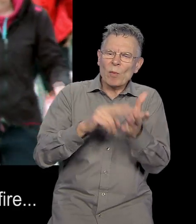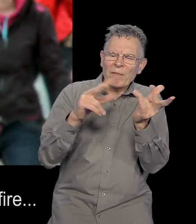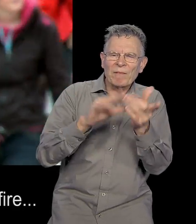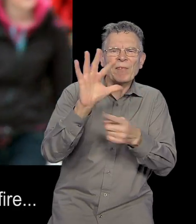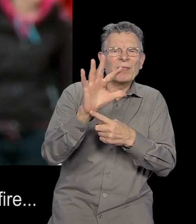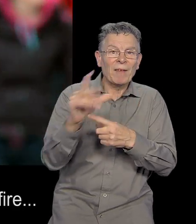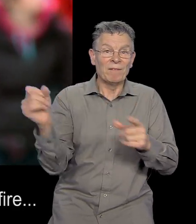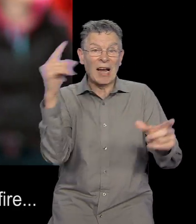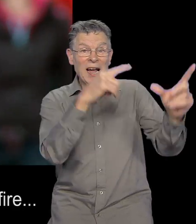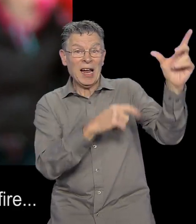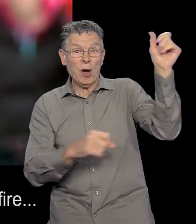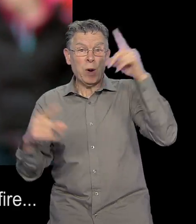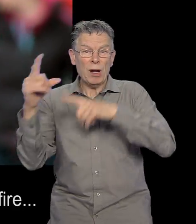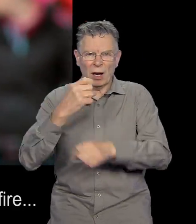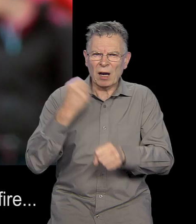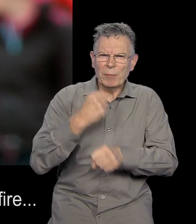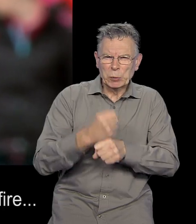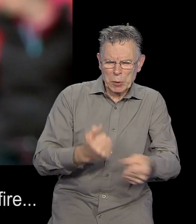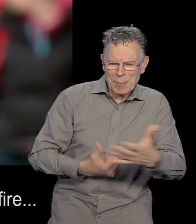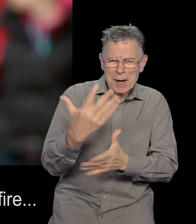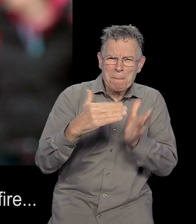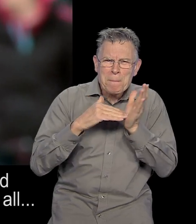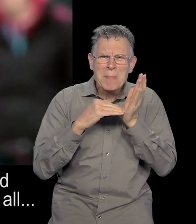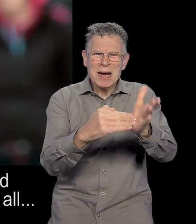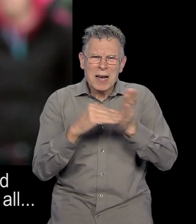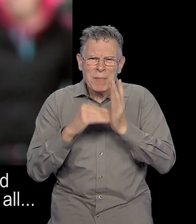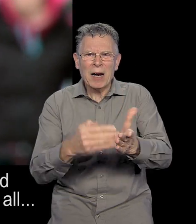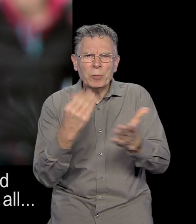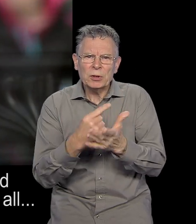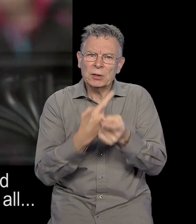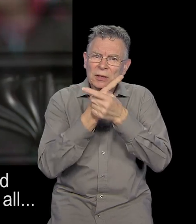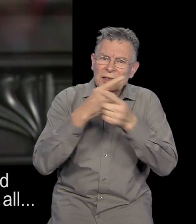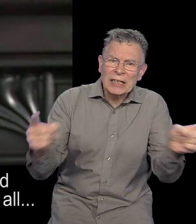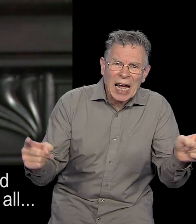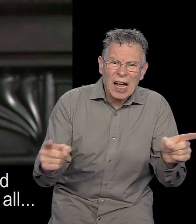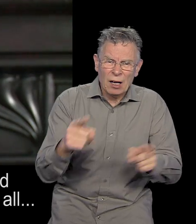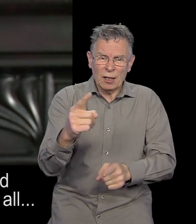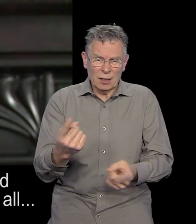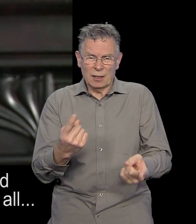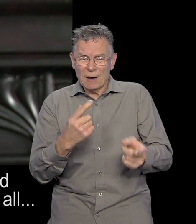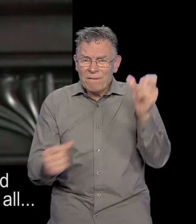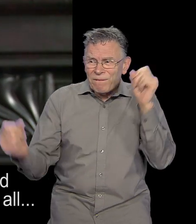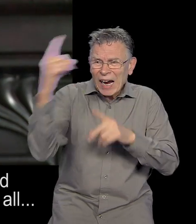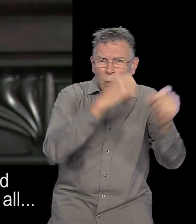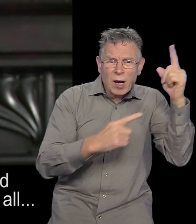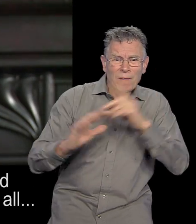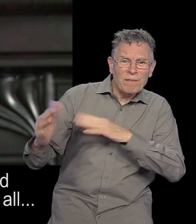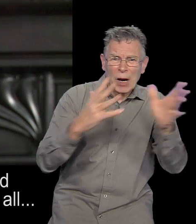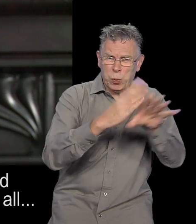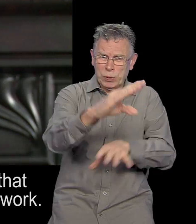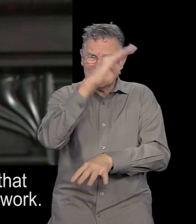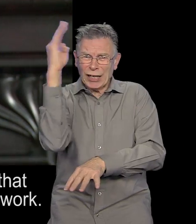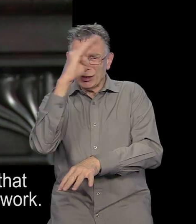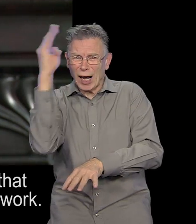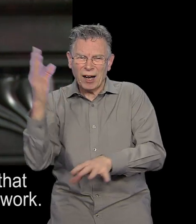You know in the build up to bonfire night government spend millions millions letting